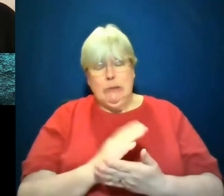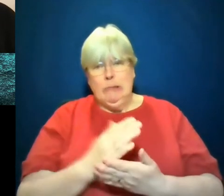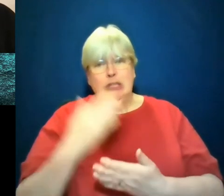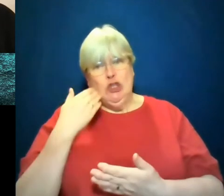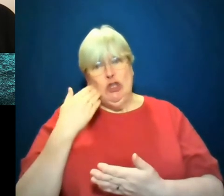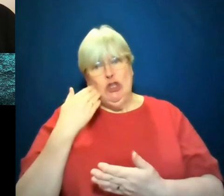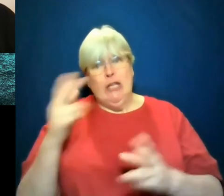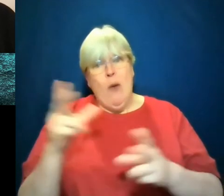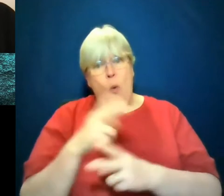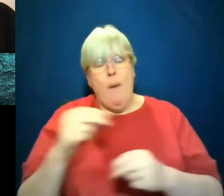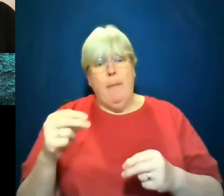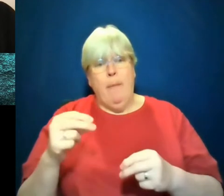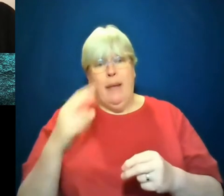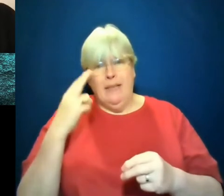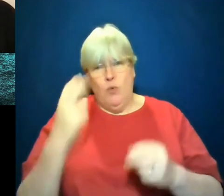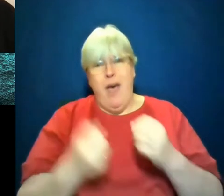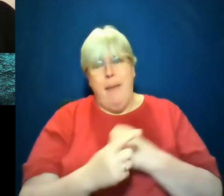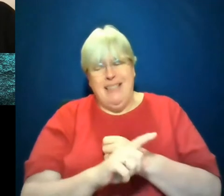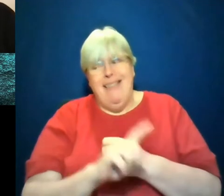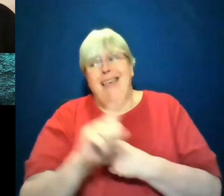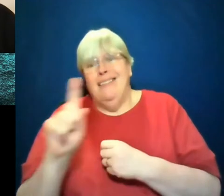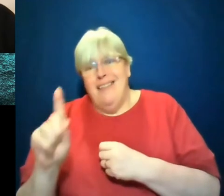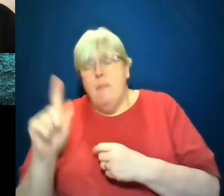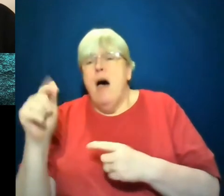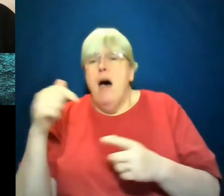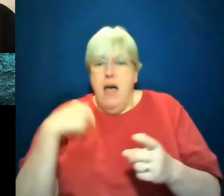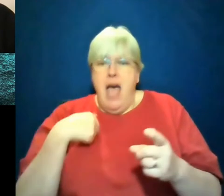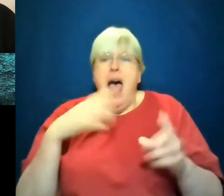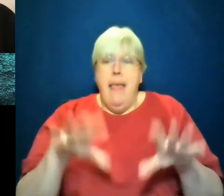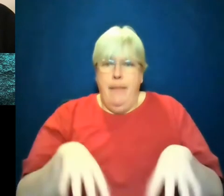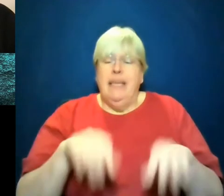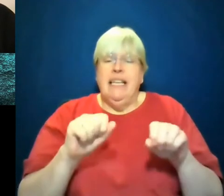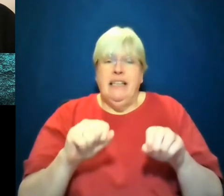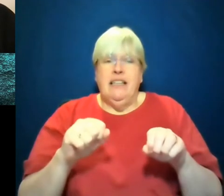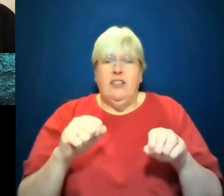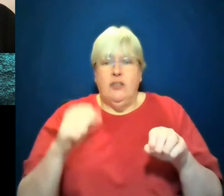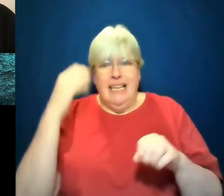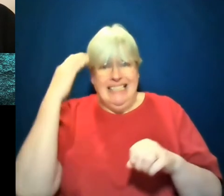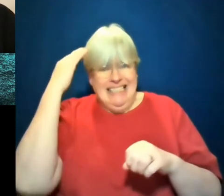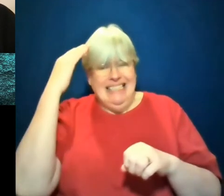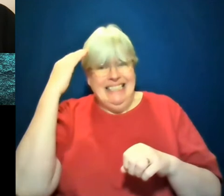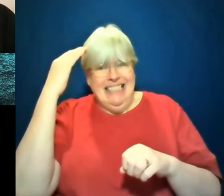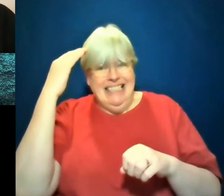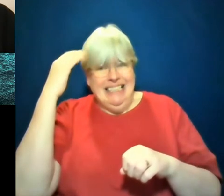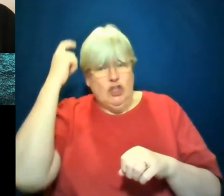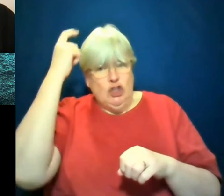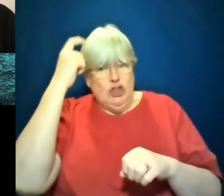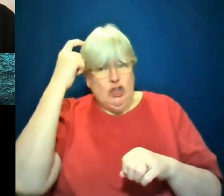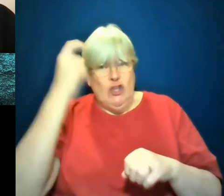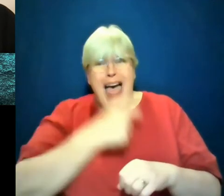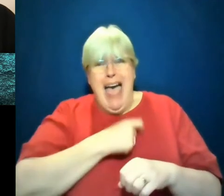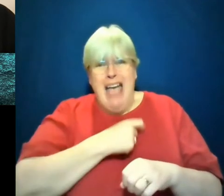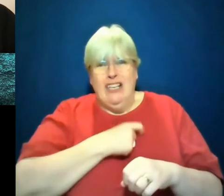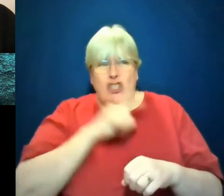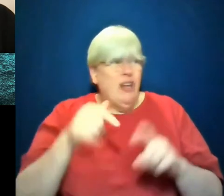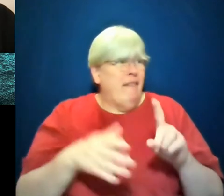him, although we don't, we don't know what, what has happened to him. And you're inside his head and you're so anxious with him that he's not going to find his